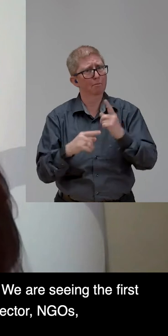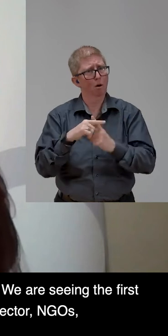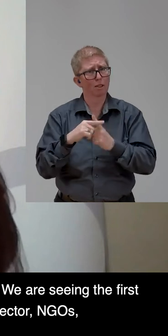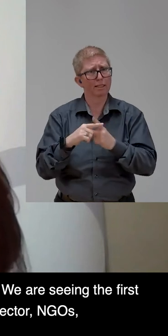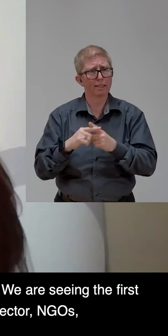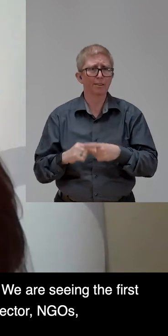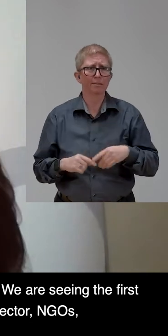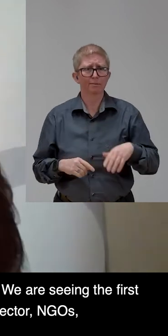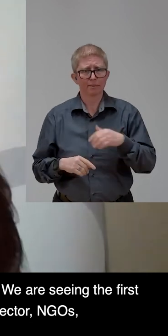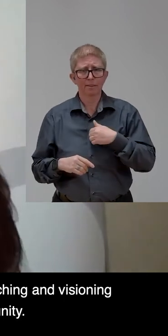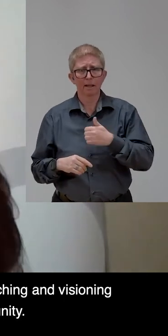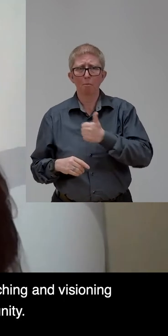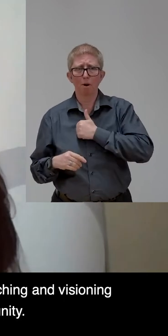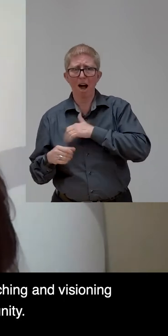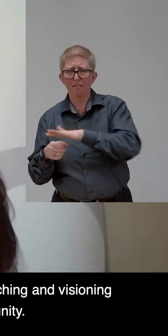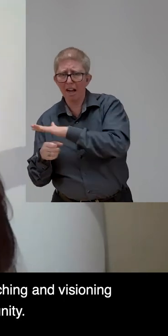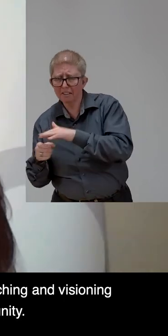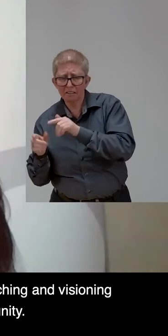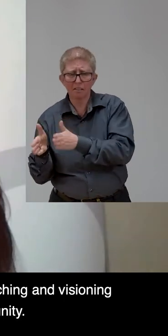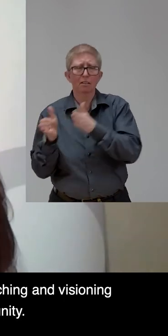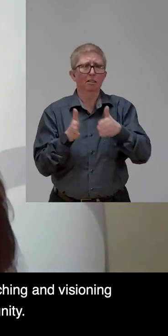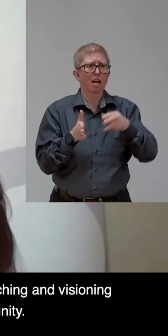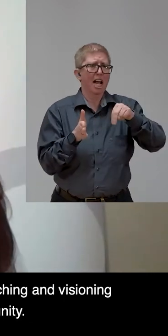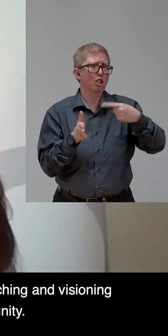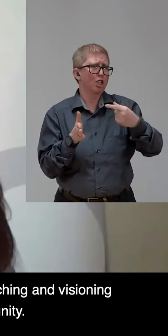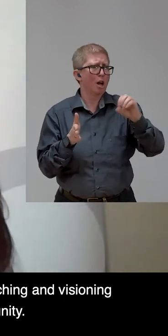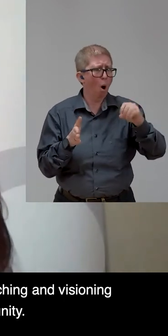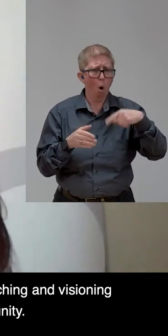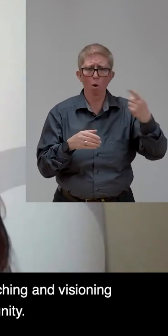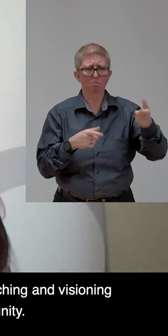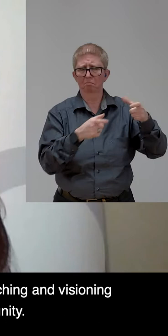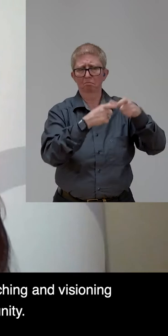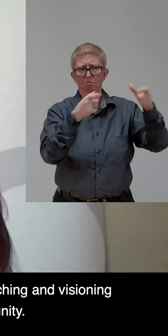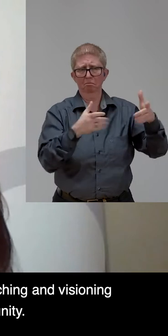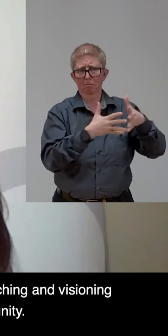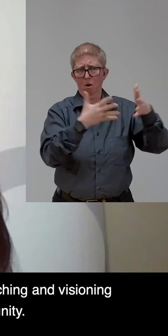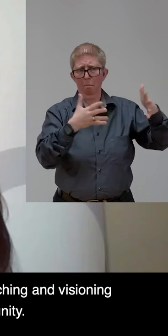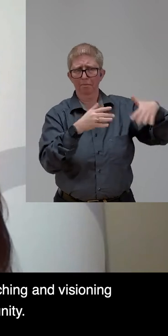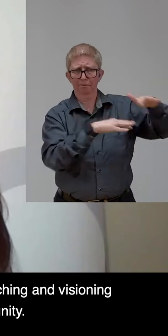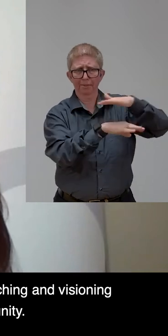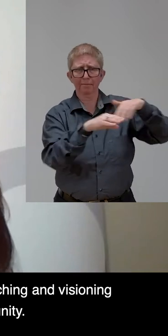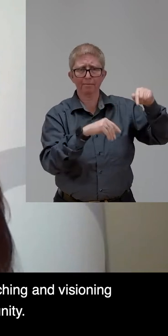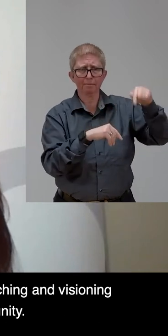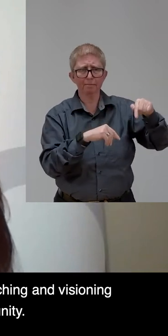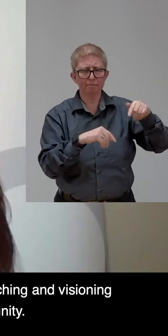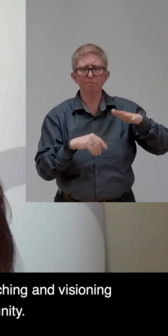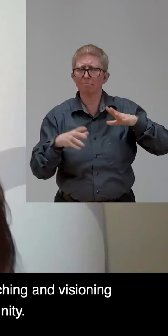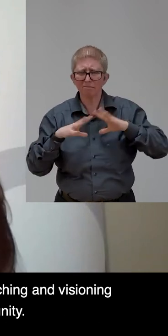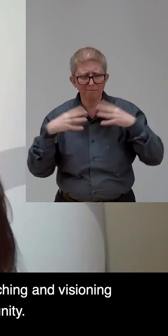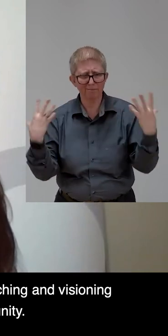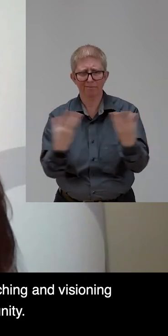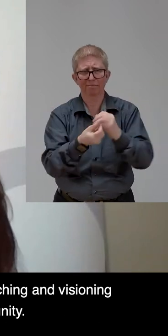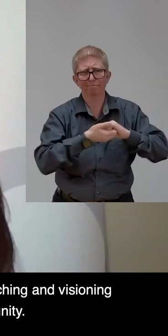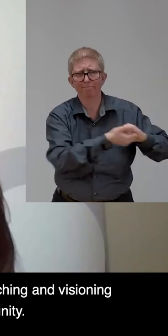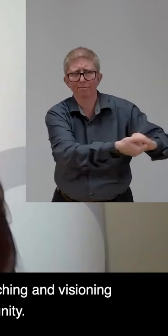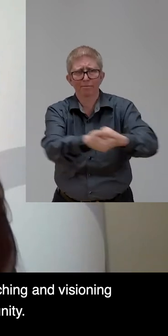sector, NGOs, people with disabilities, everyone works together and searching and